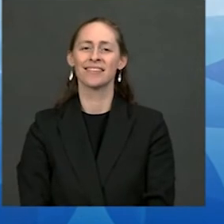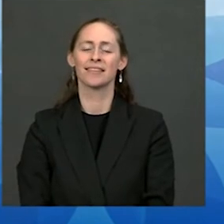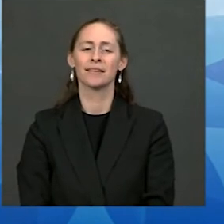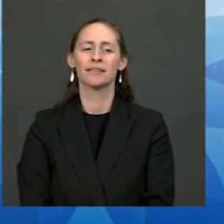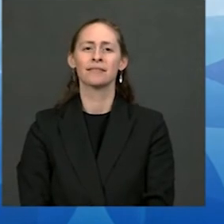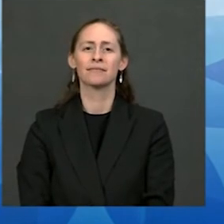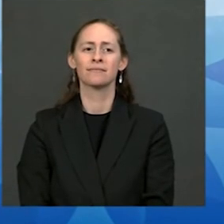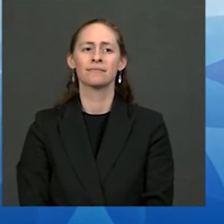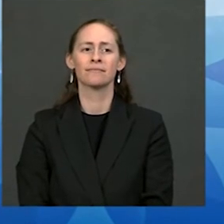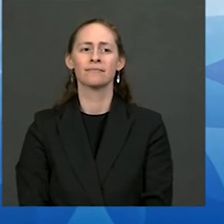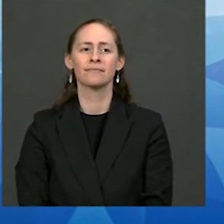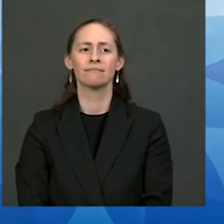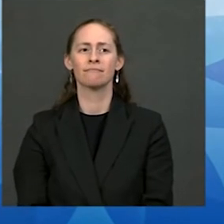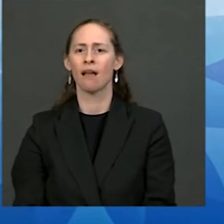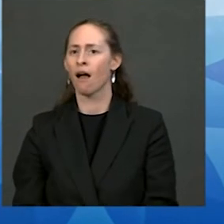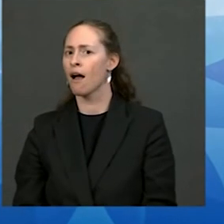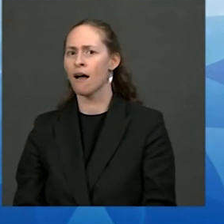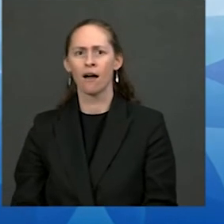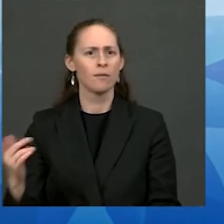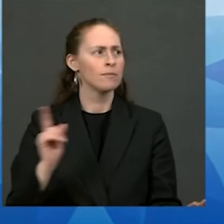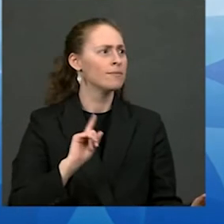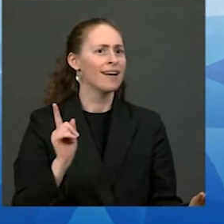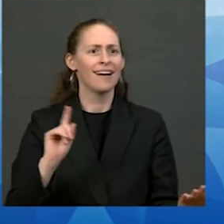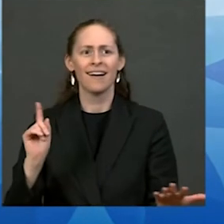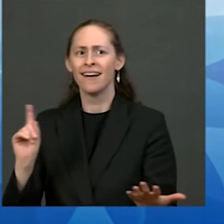where is everybody Jill